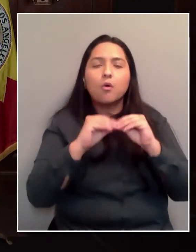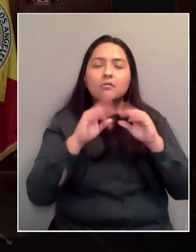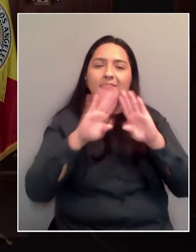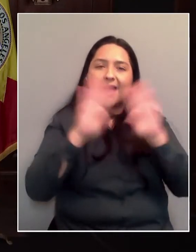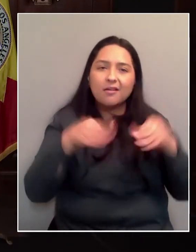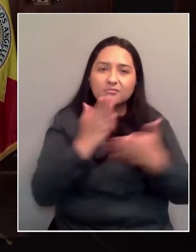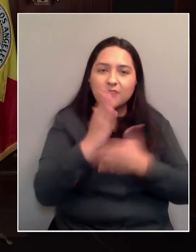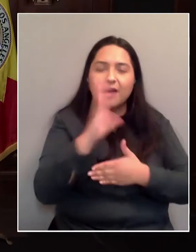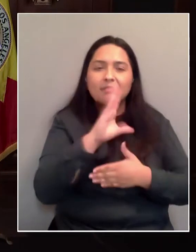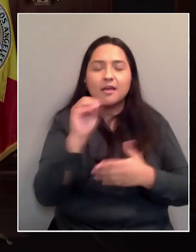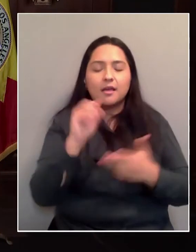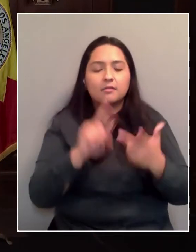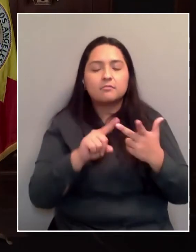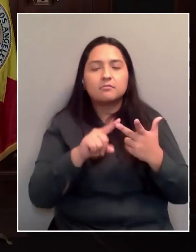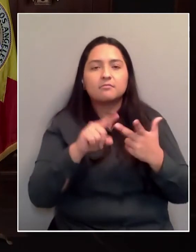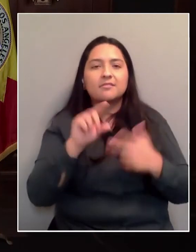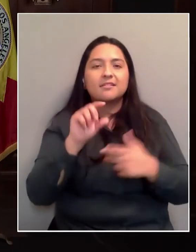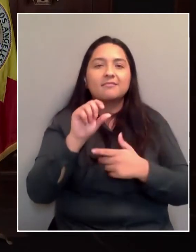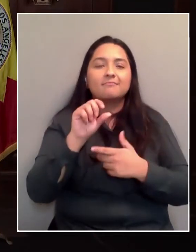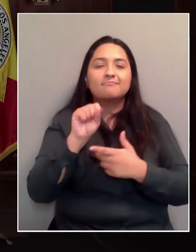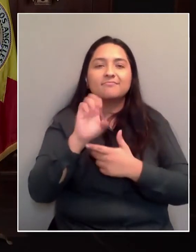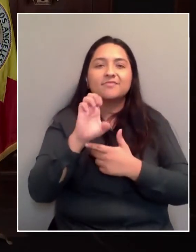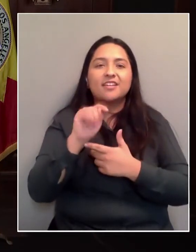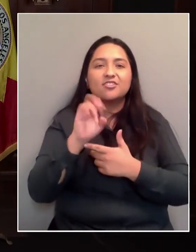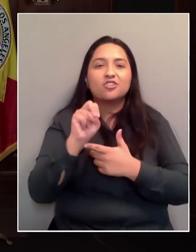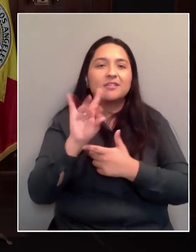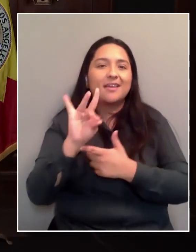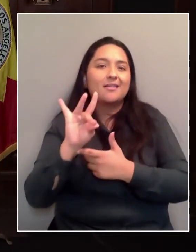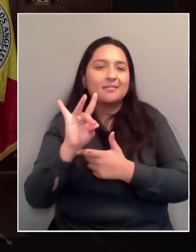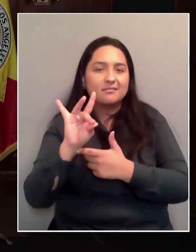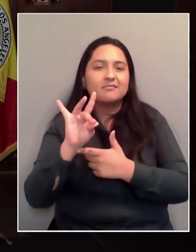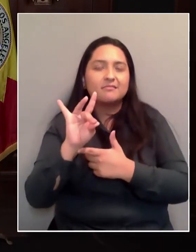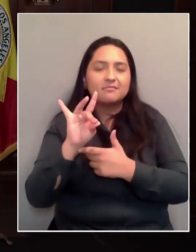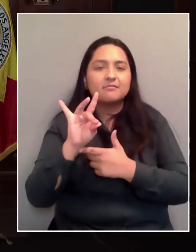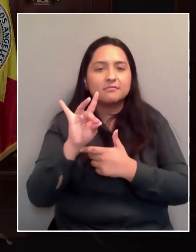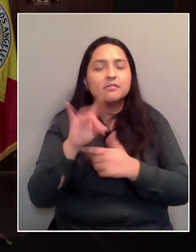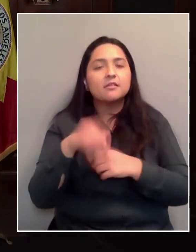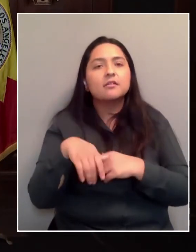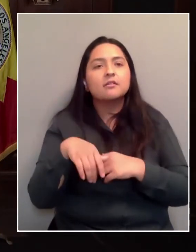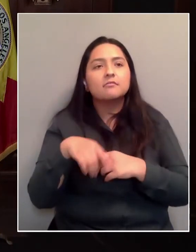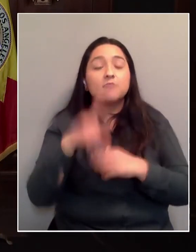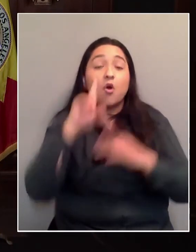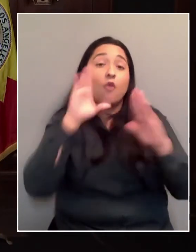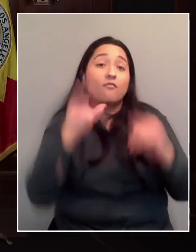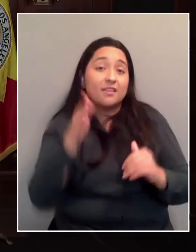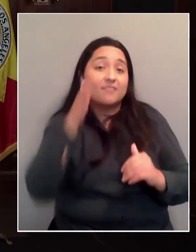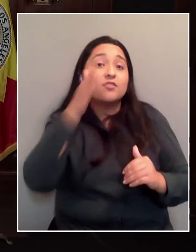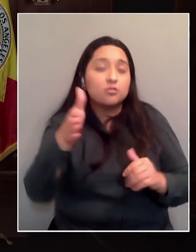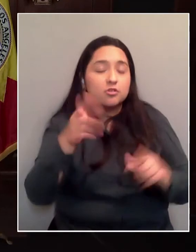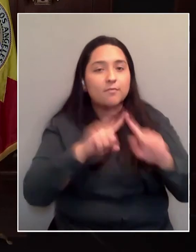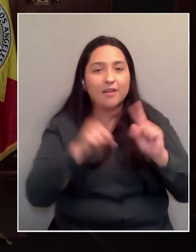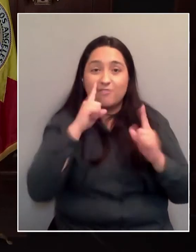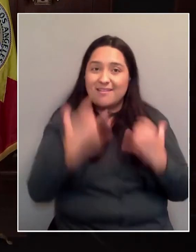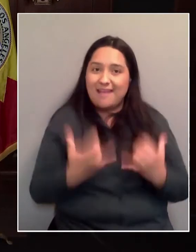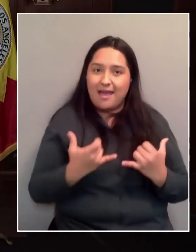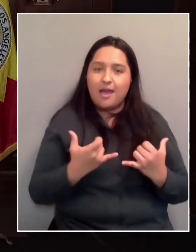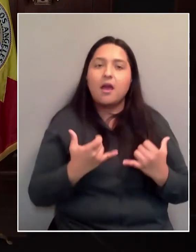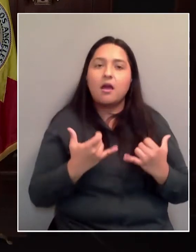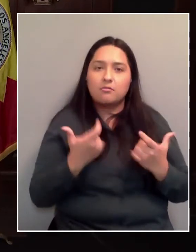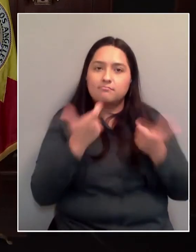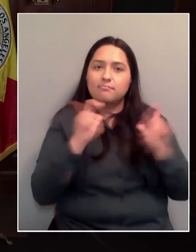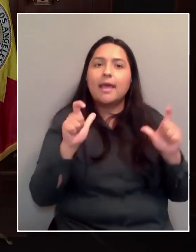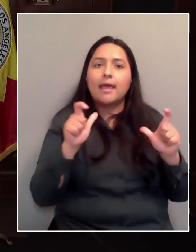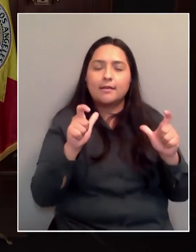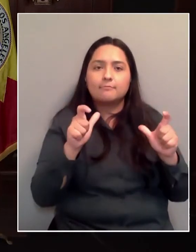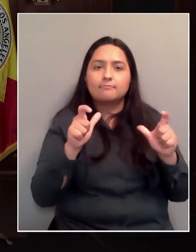as Section 8, to hopefully one day be a universal entitlement. But in the meantime, a dramatic expansion as we saw with vouchers